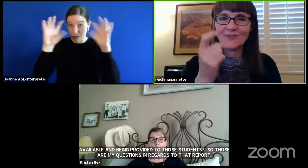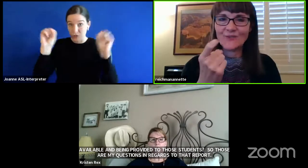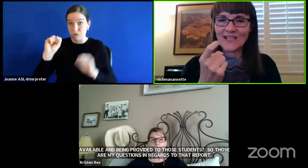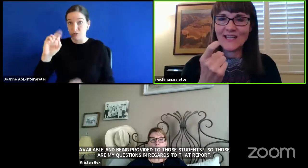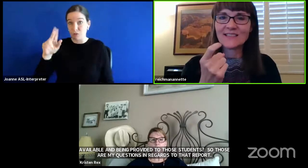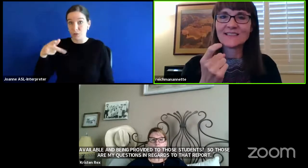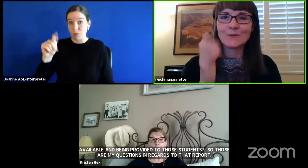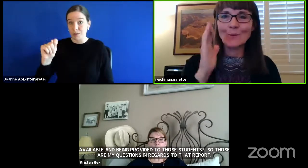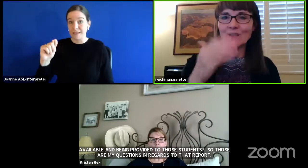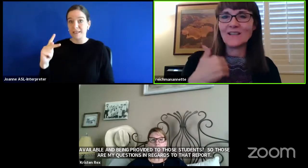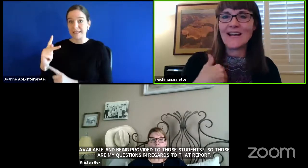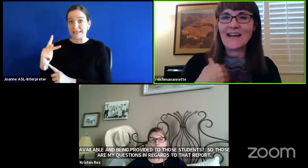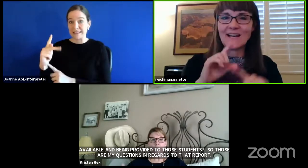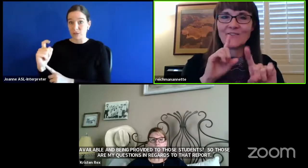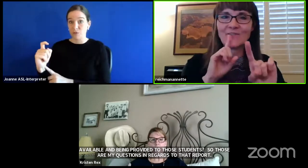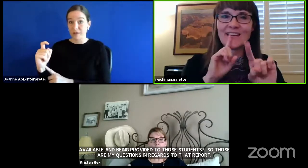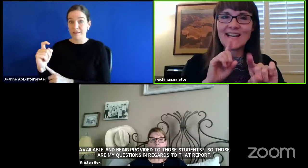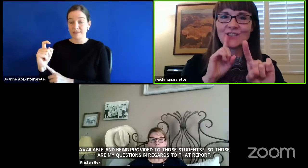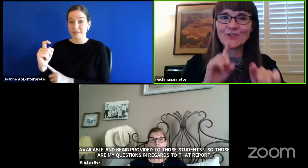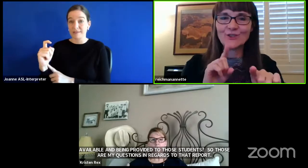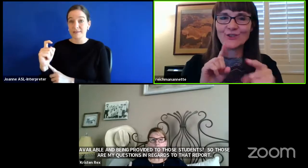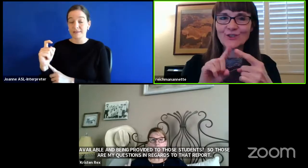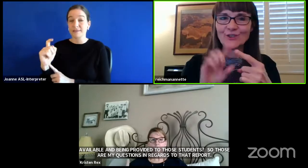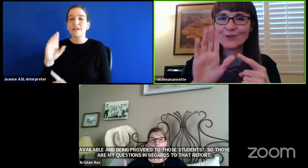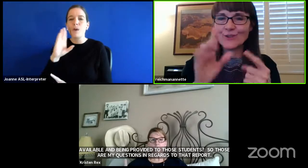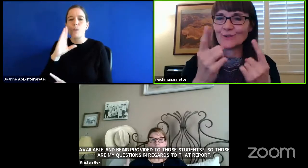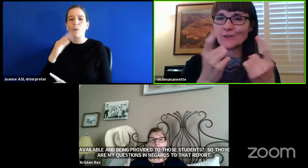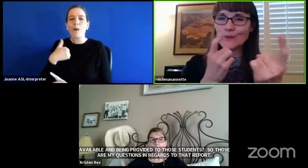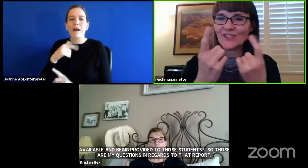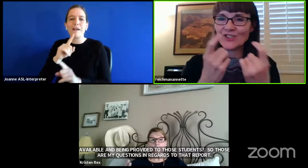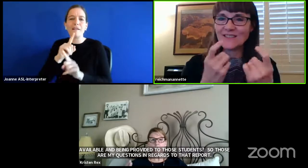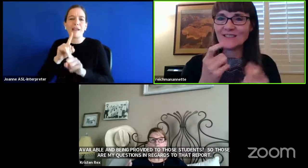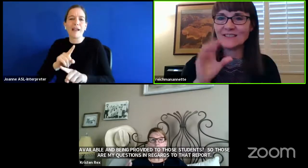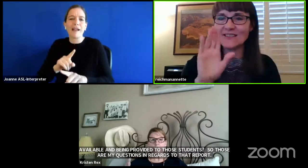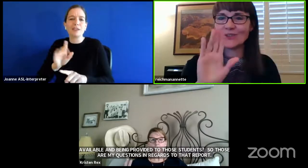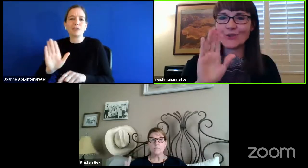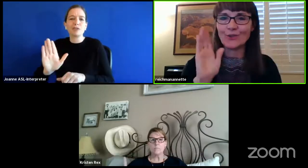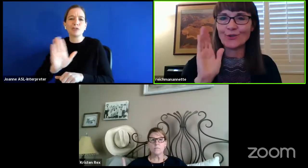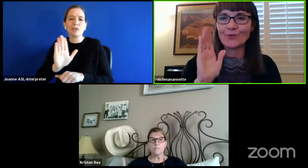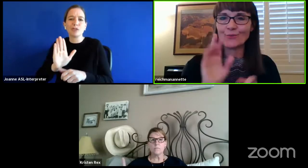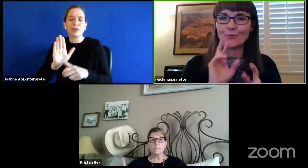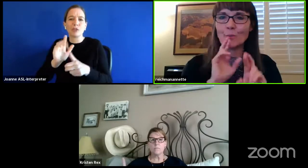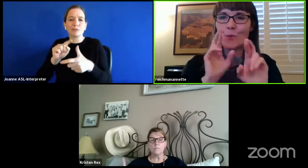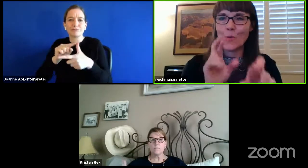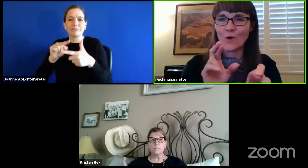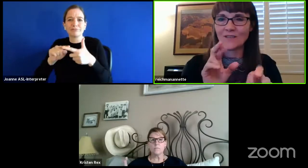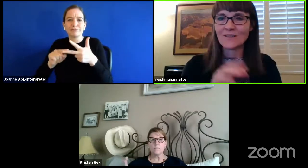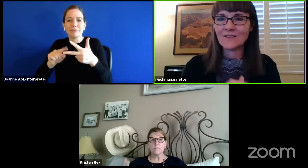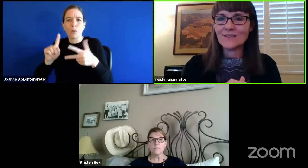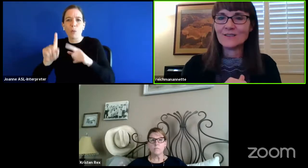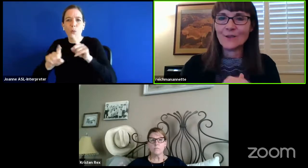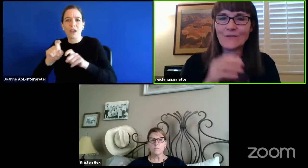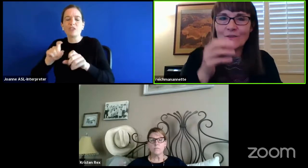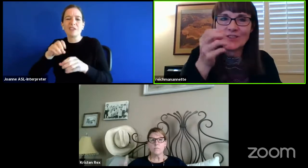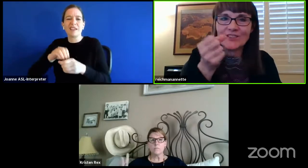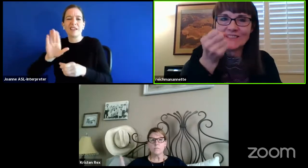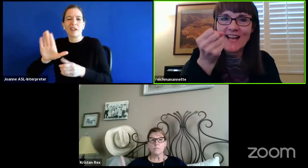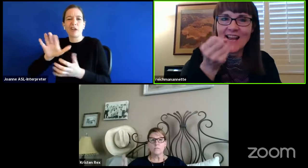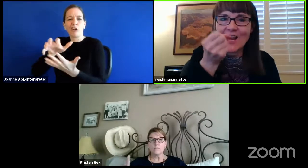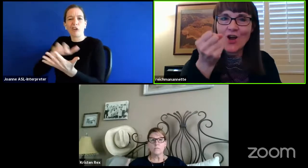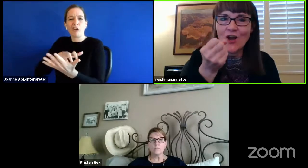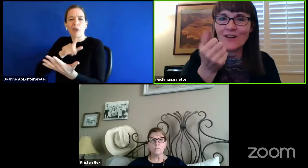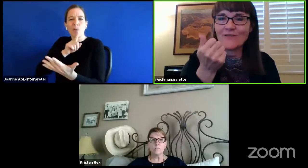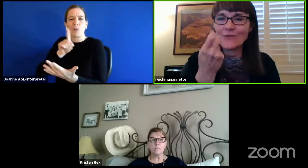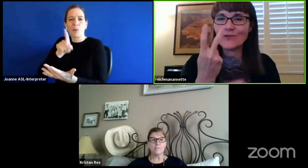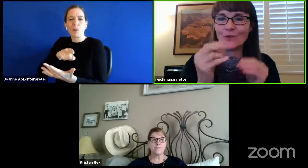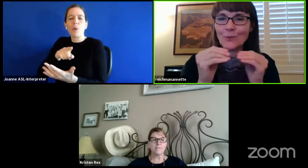Kristen Rex, will have answers to those questions in her report. So if you can just